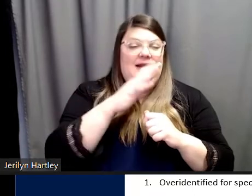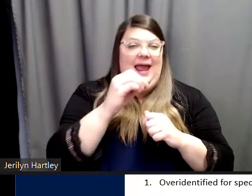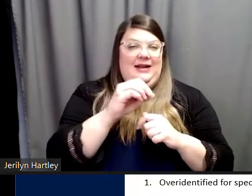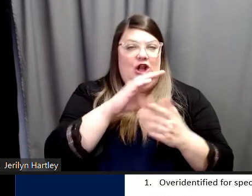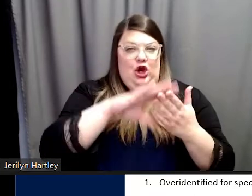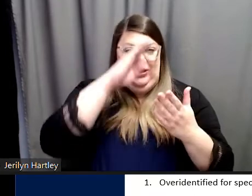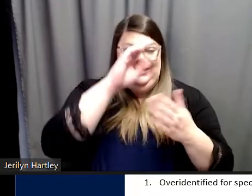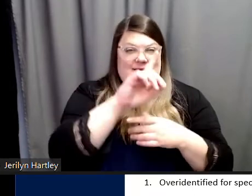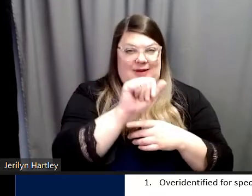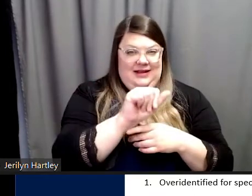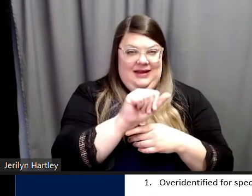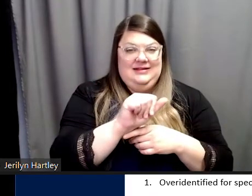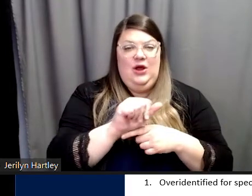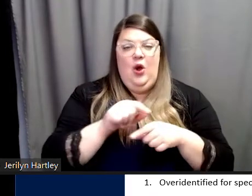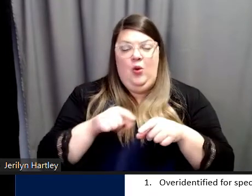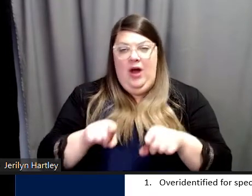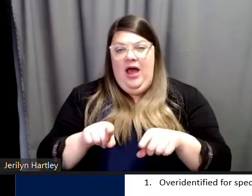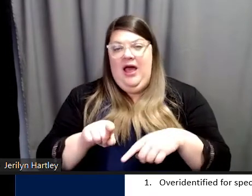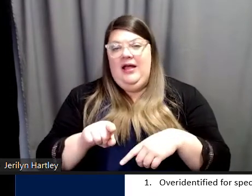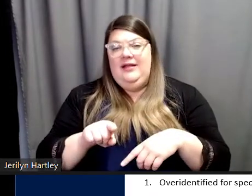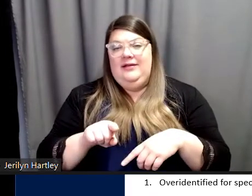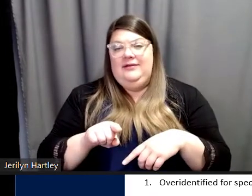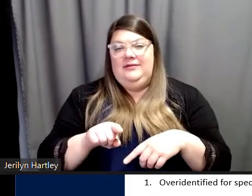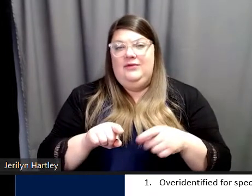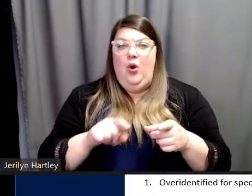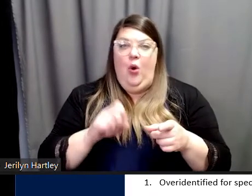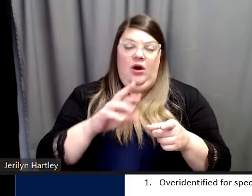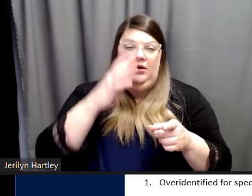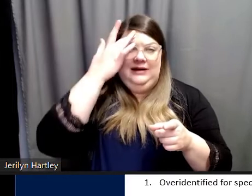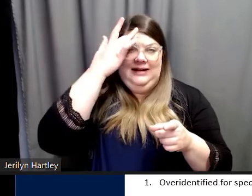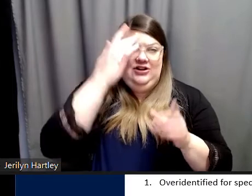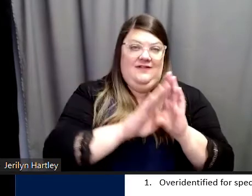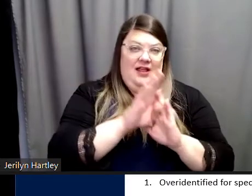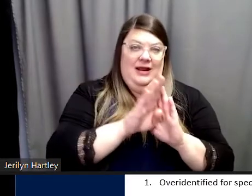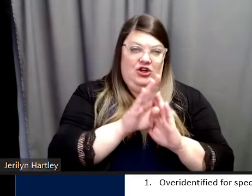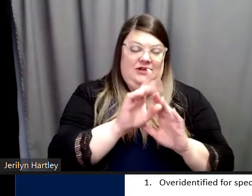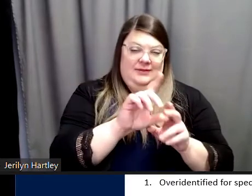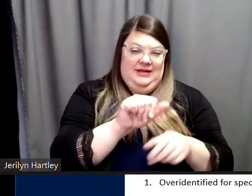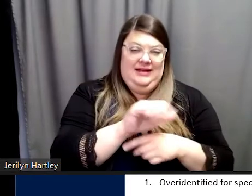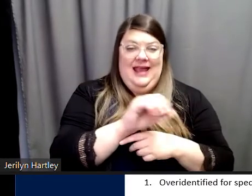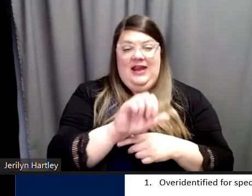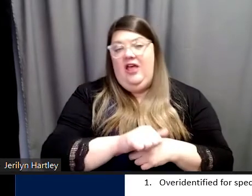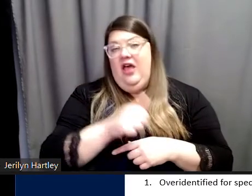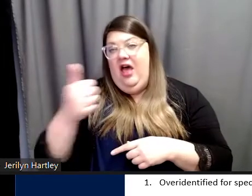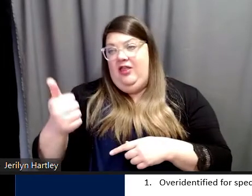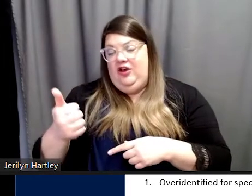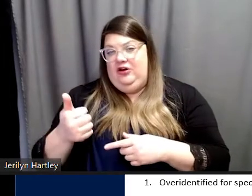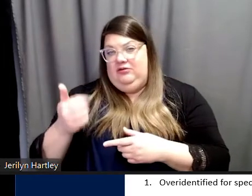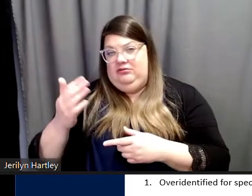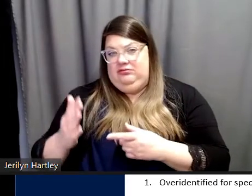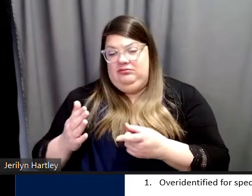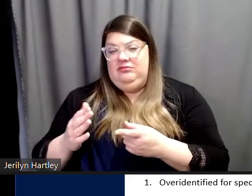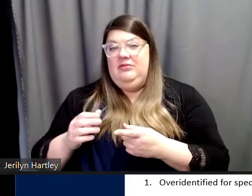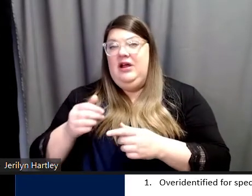the other hand, under